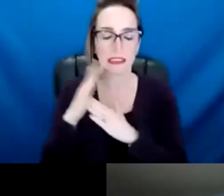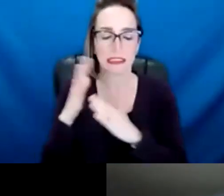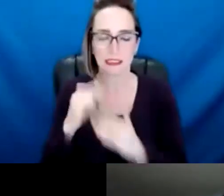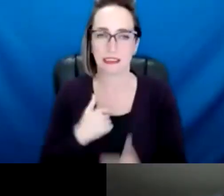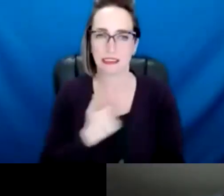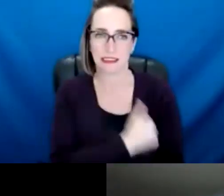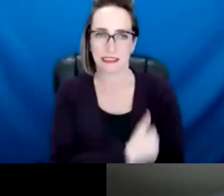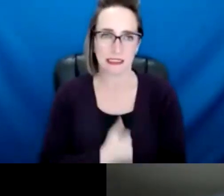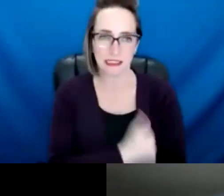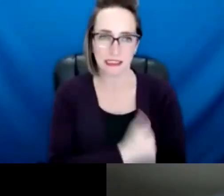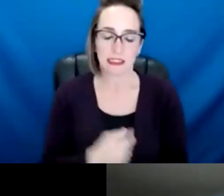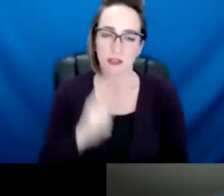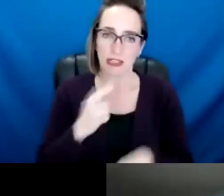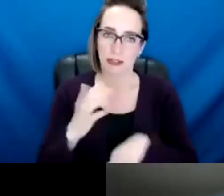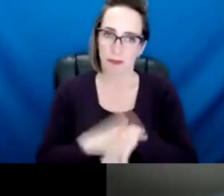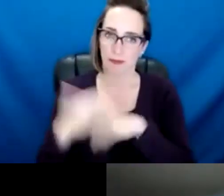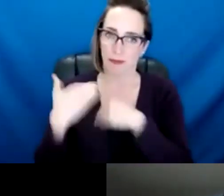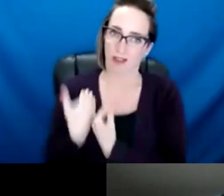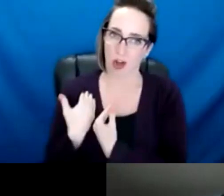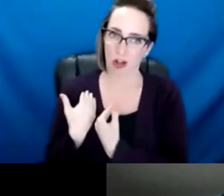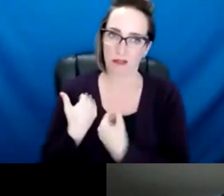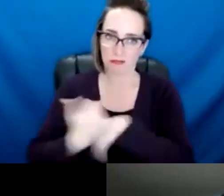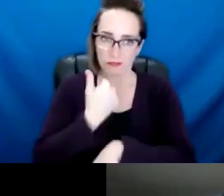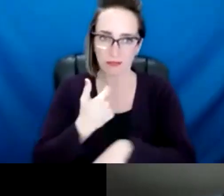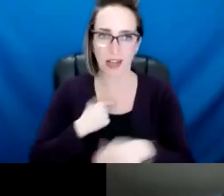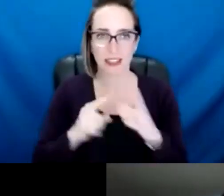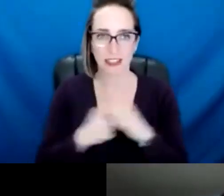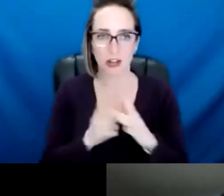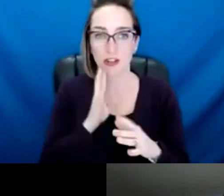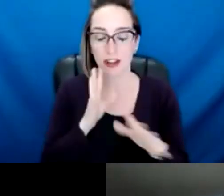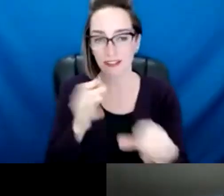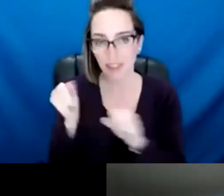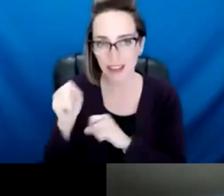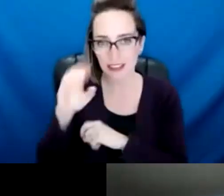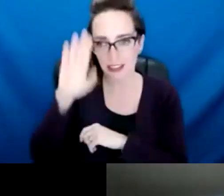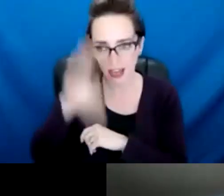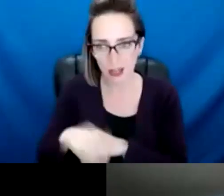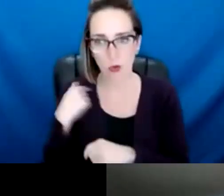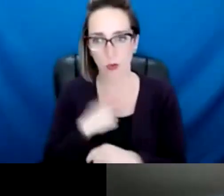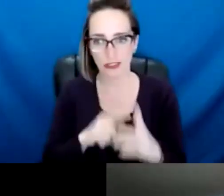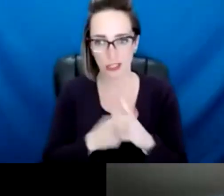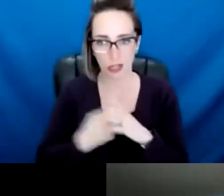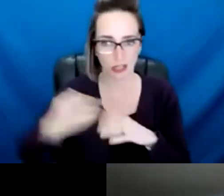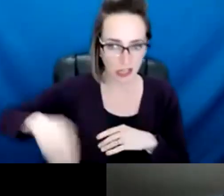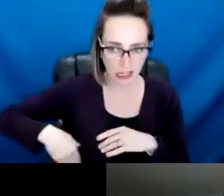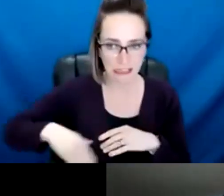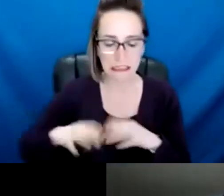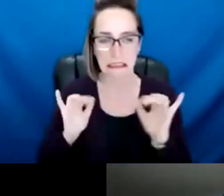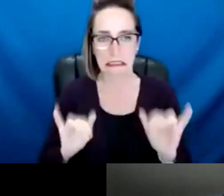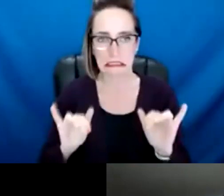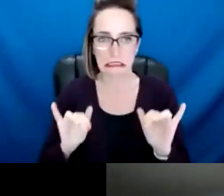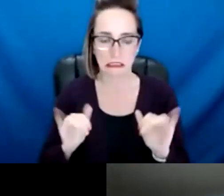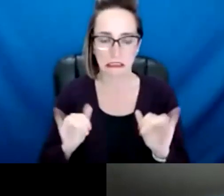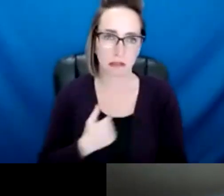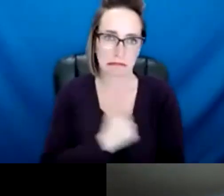It was likely me who started off at that quick pace, noting that we got a little bit of a late start. So